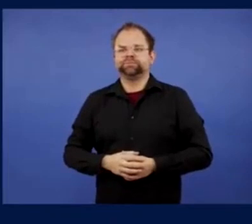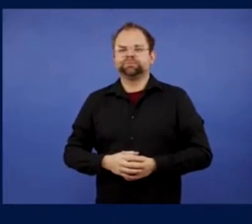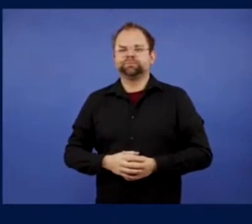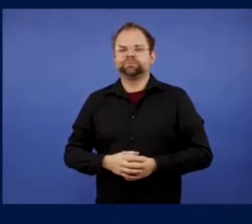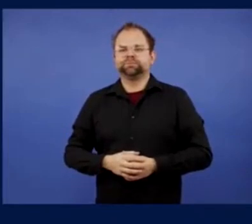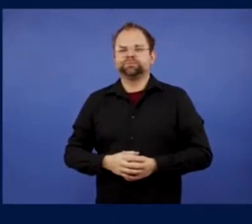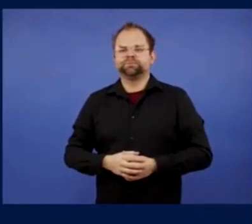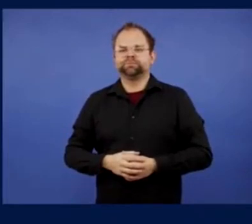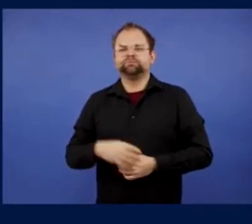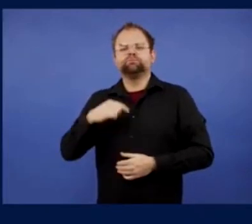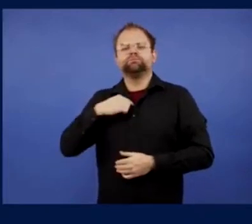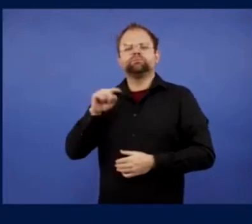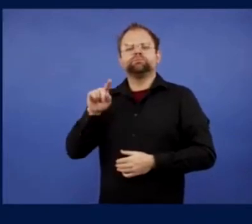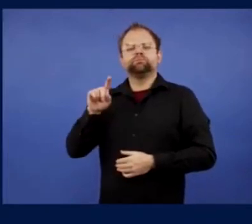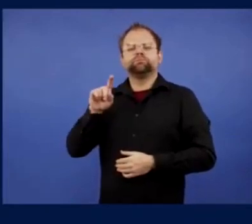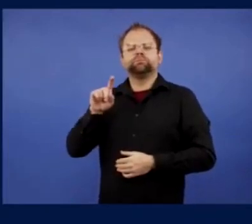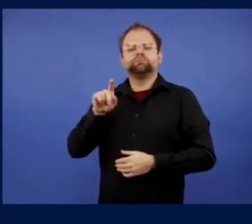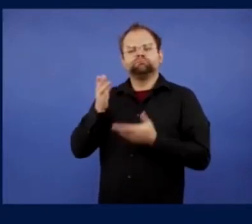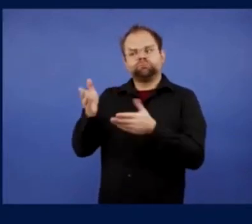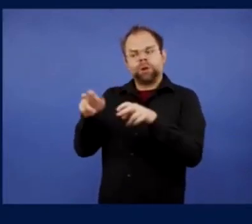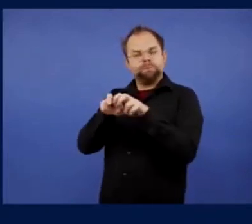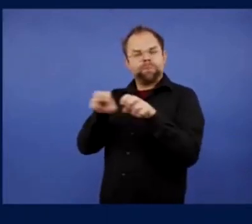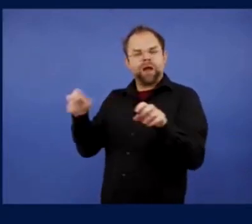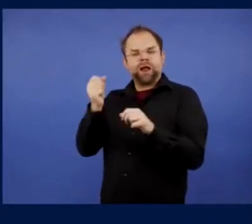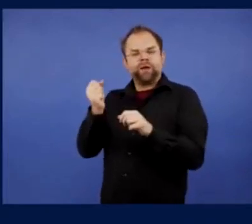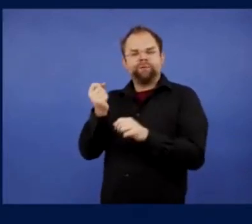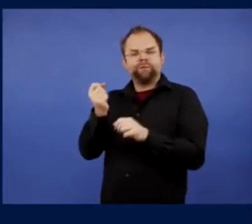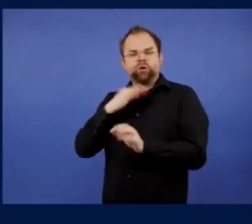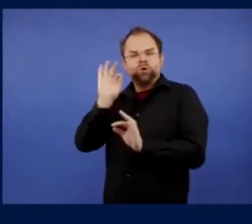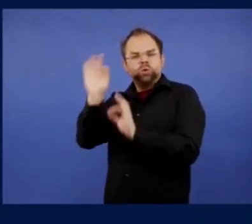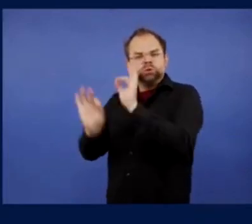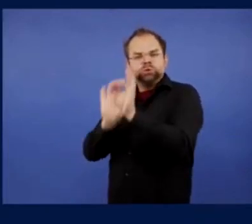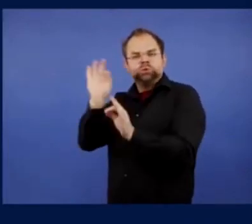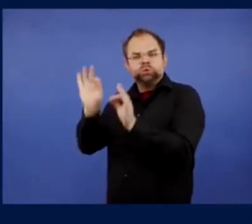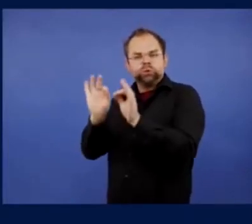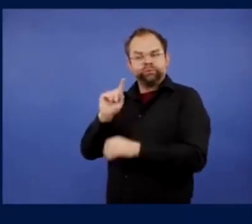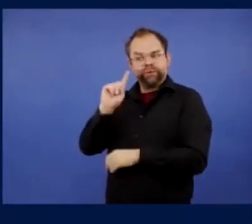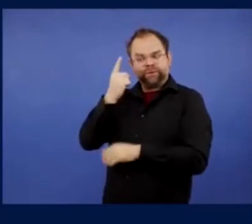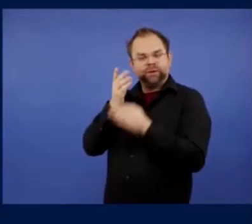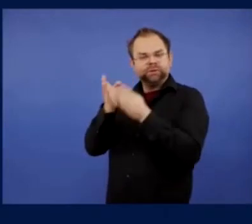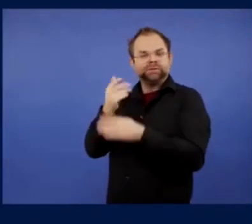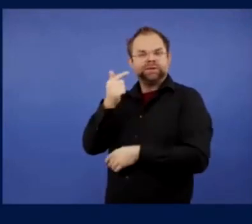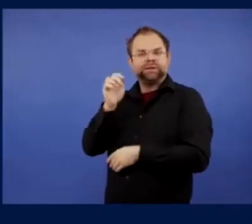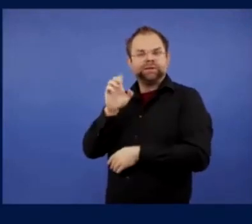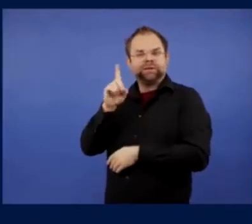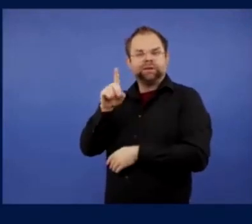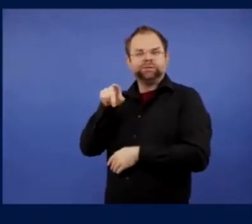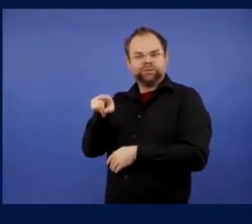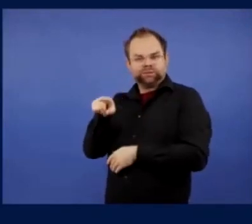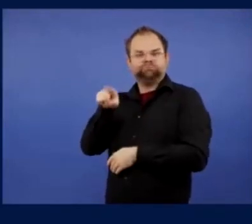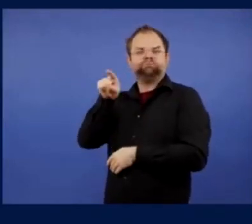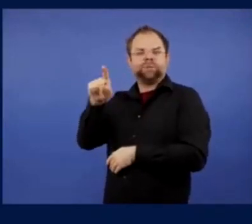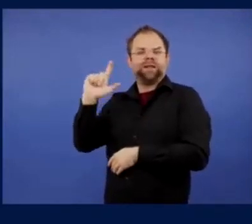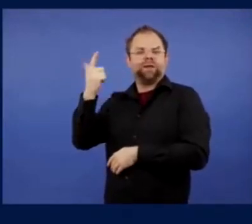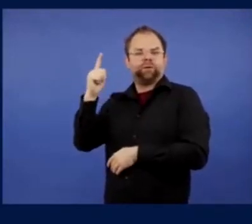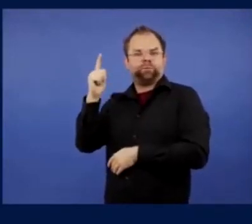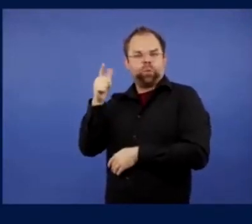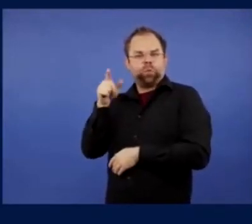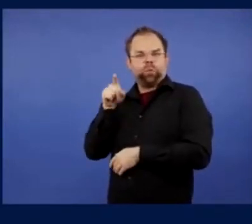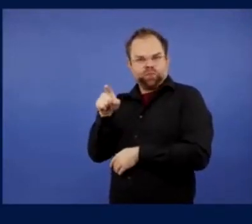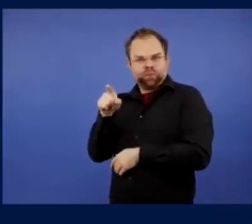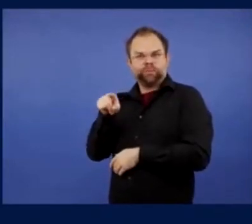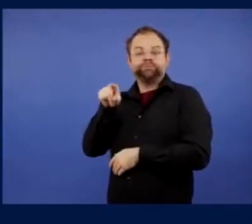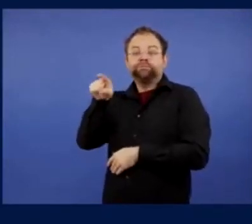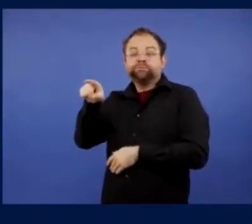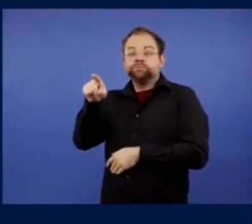Nice to meet you. Basically, most of all, it's the camaraderie that you'd only get from away games, especially in Europe, where you're seeing